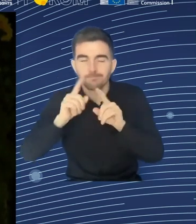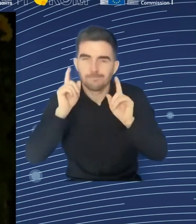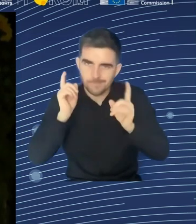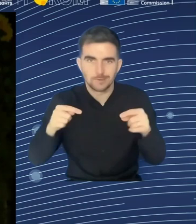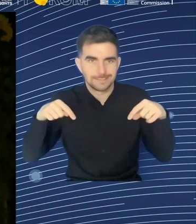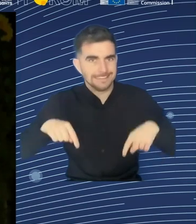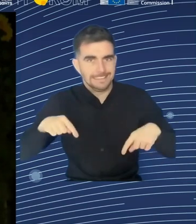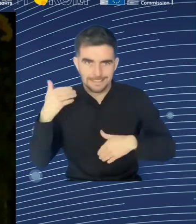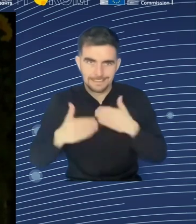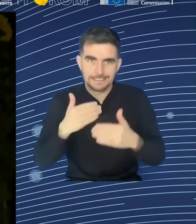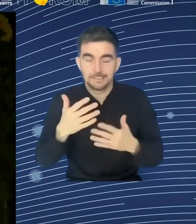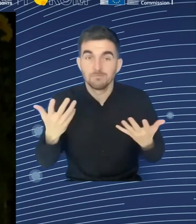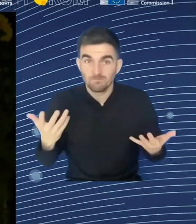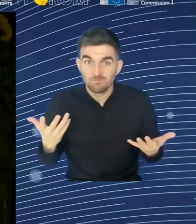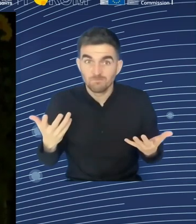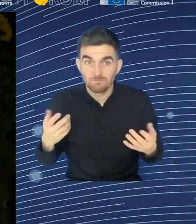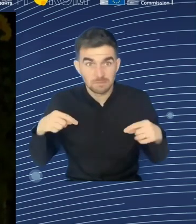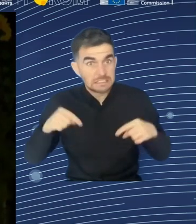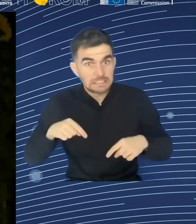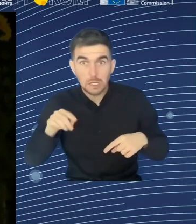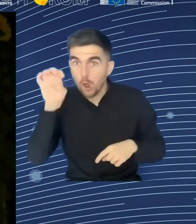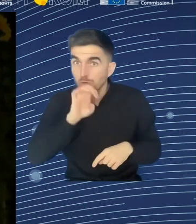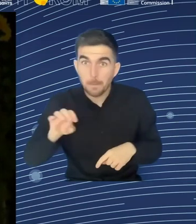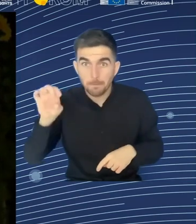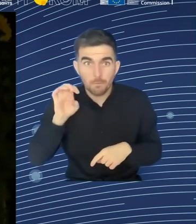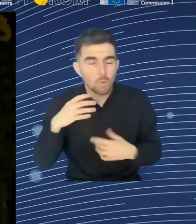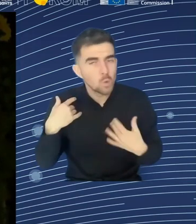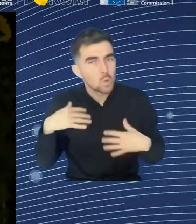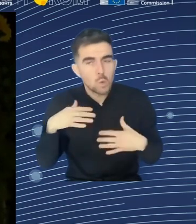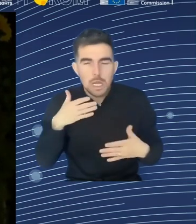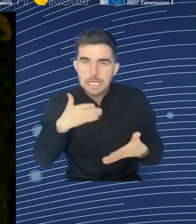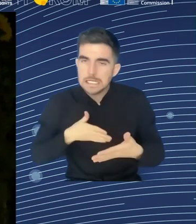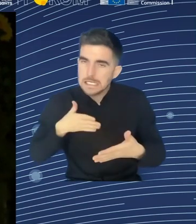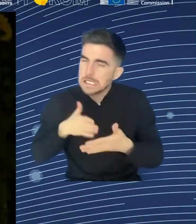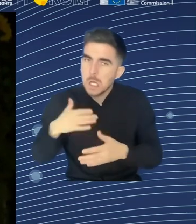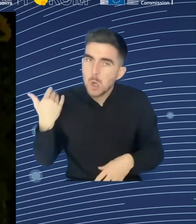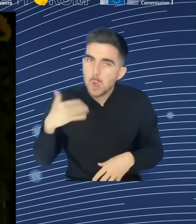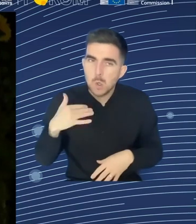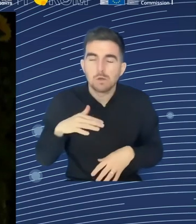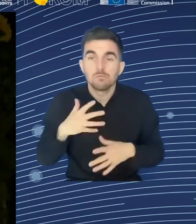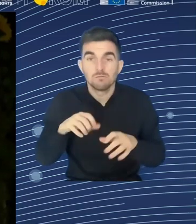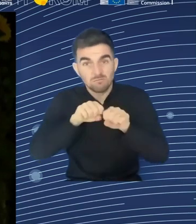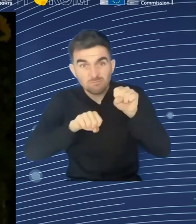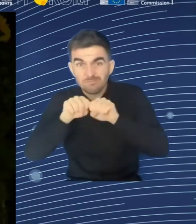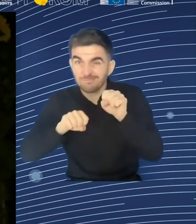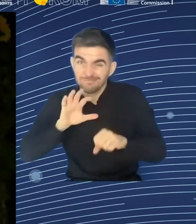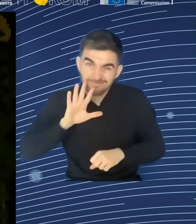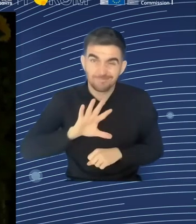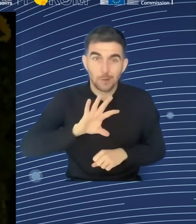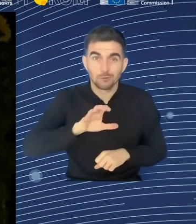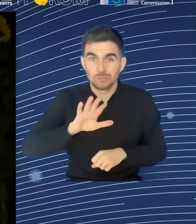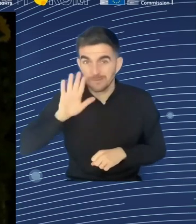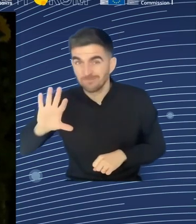understanding of different qualifications across Europe. But it's also a single market agenda and it's the reserve for the regulated